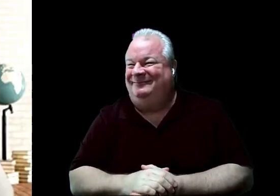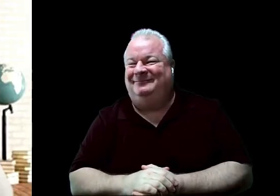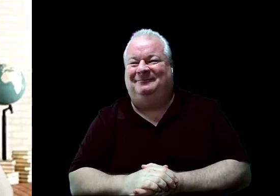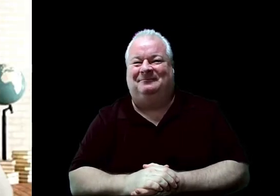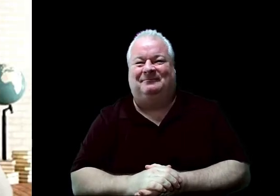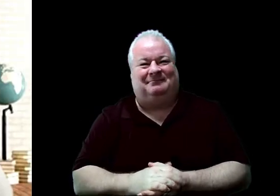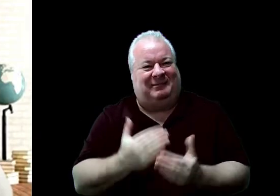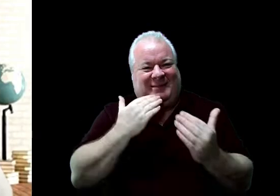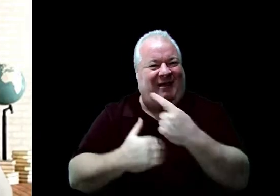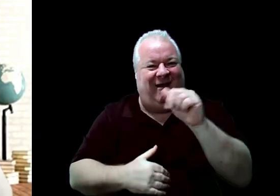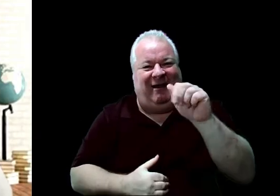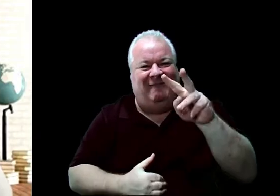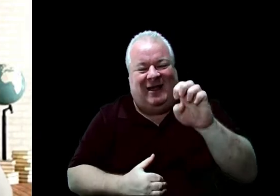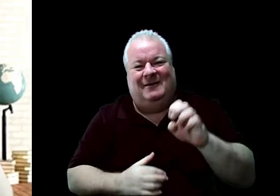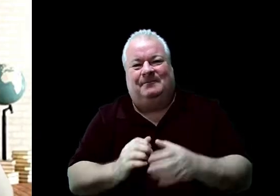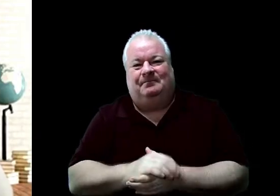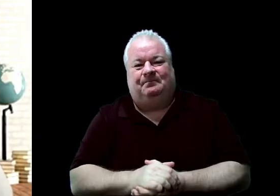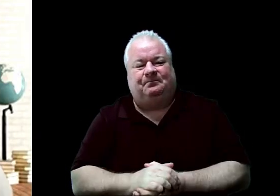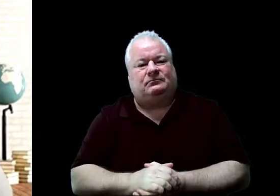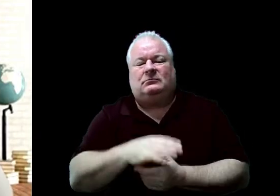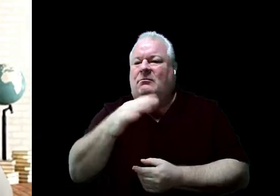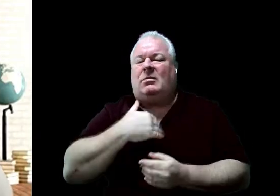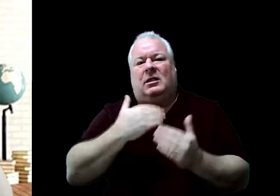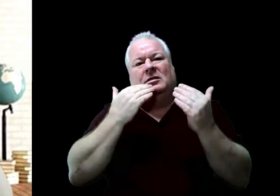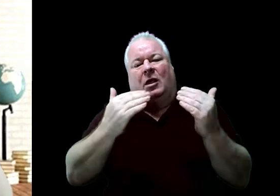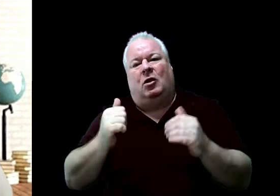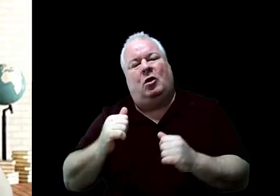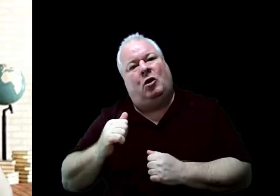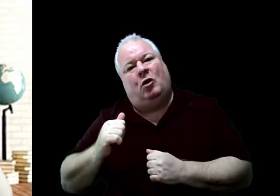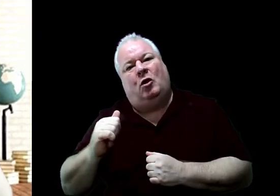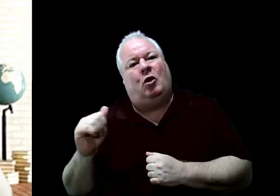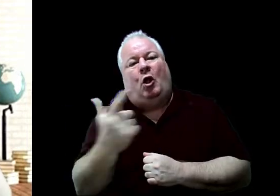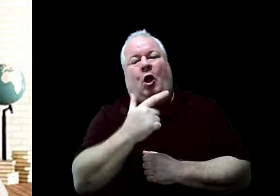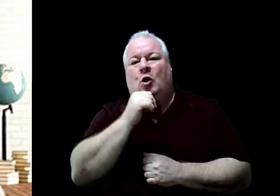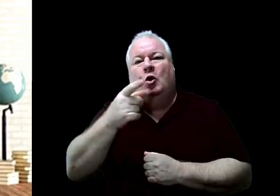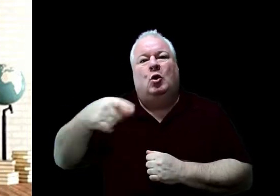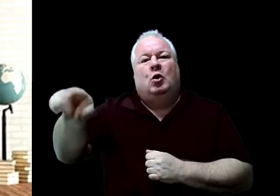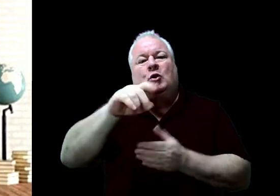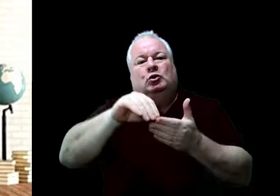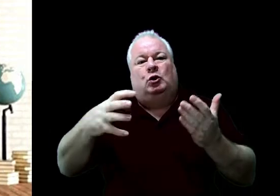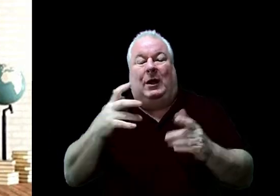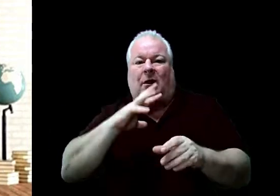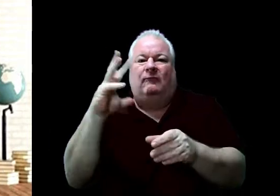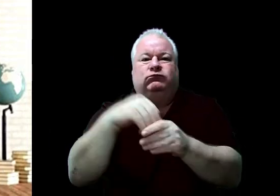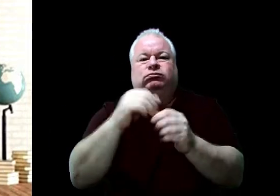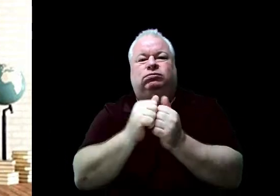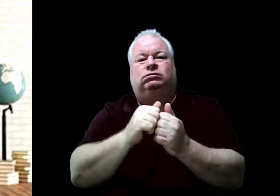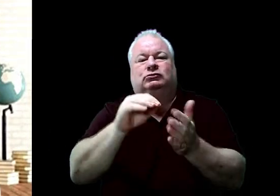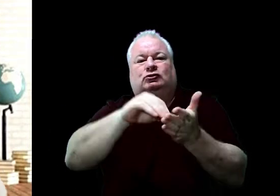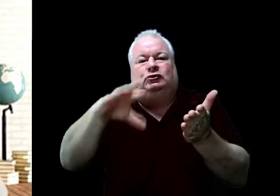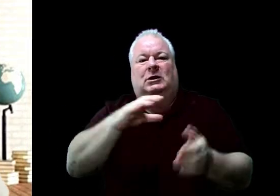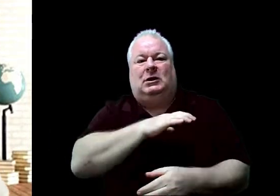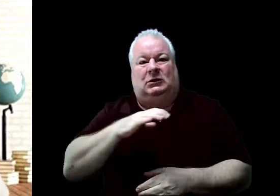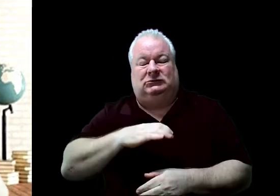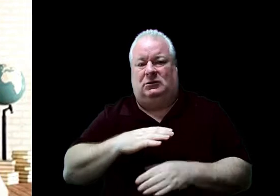Thank you, Aave. Want to thank everyone that is still interested in running for student council. I did